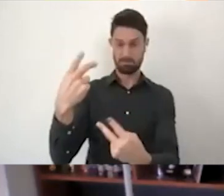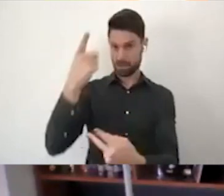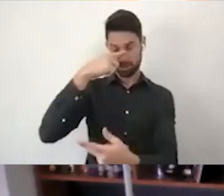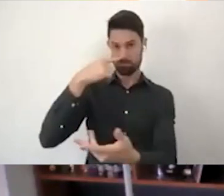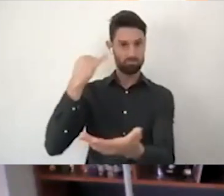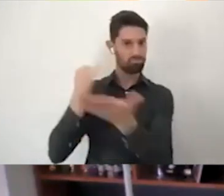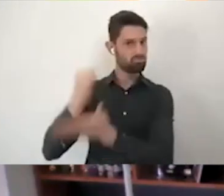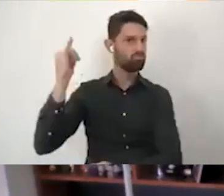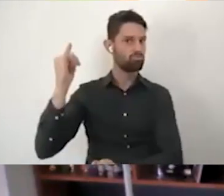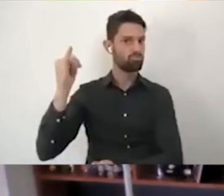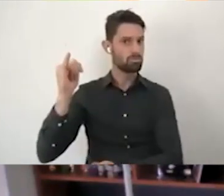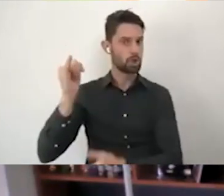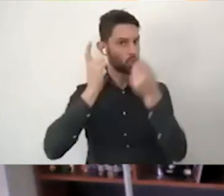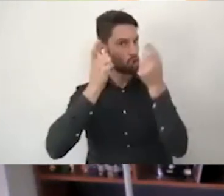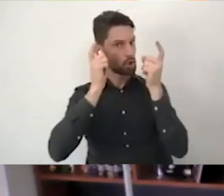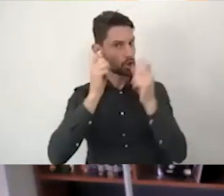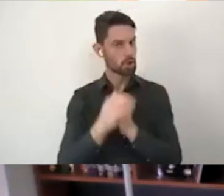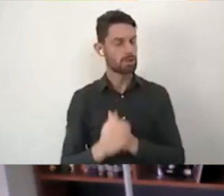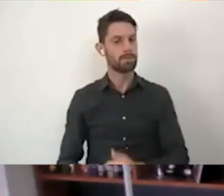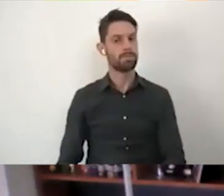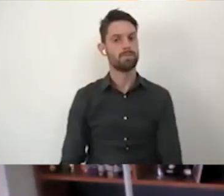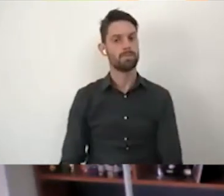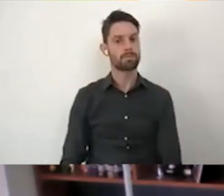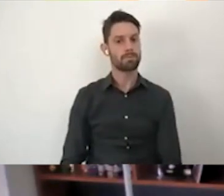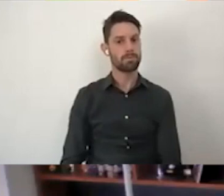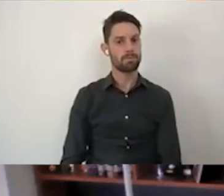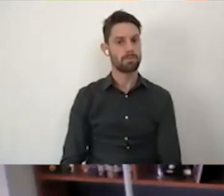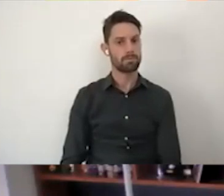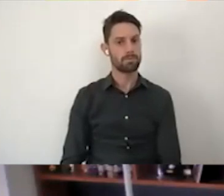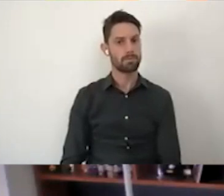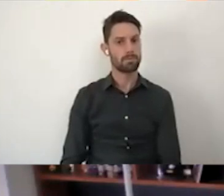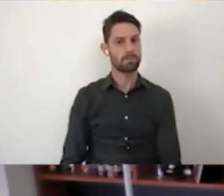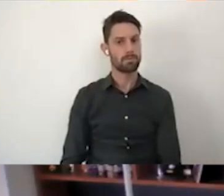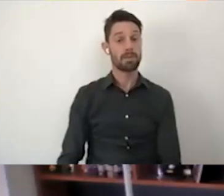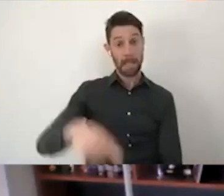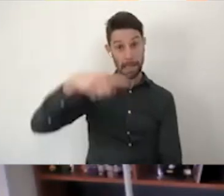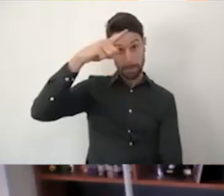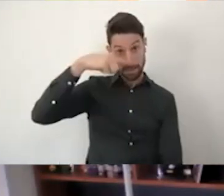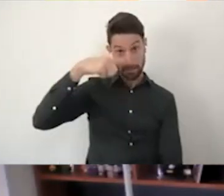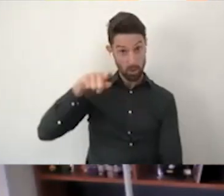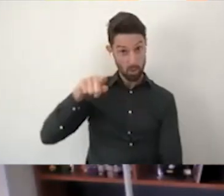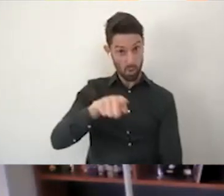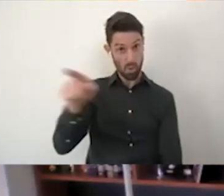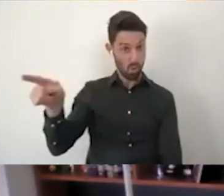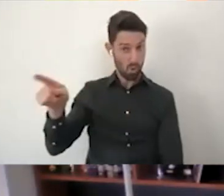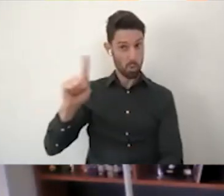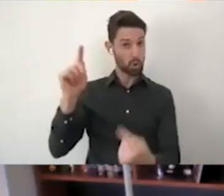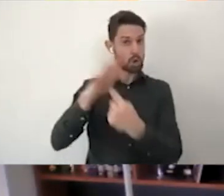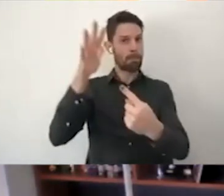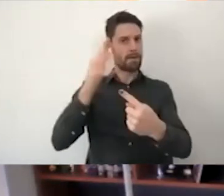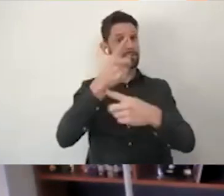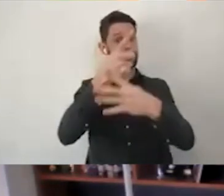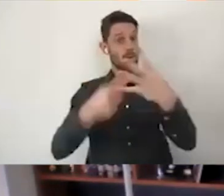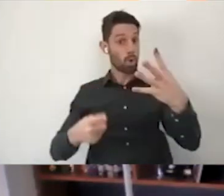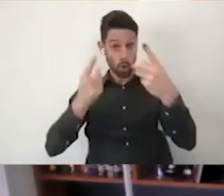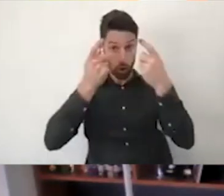And I think the four key concerns that really have stood out to me was the fact